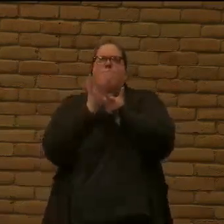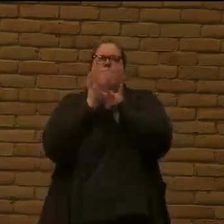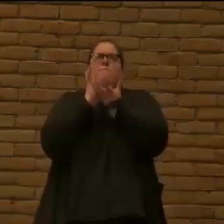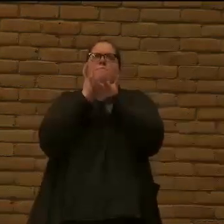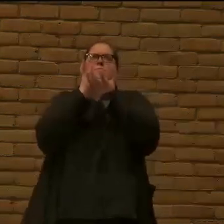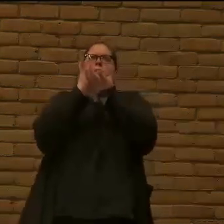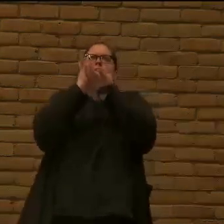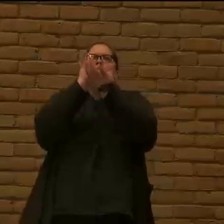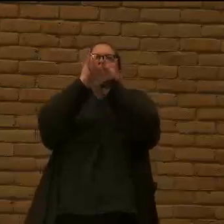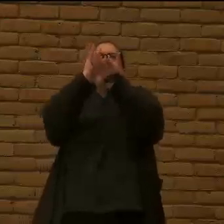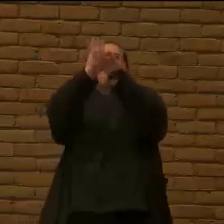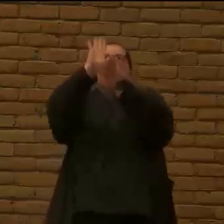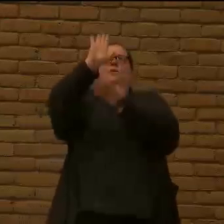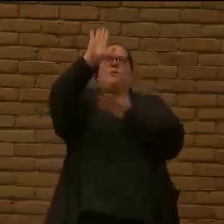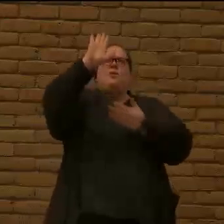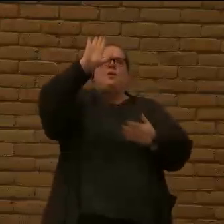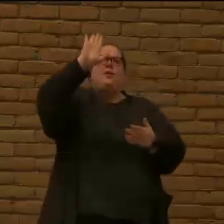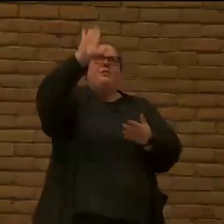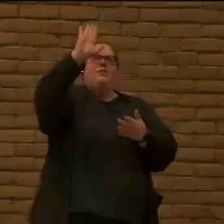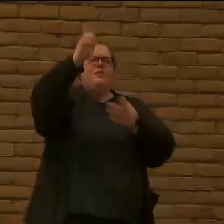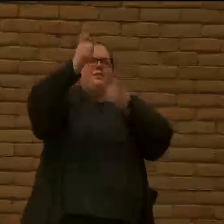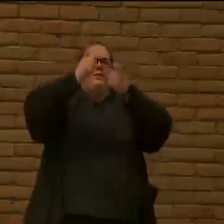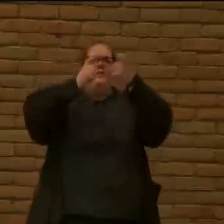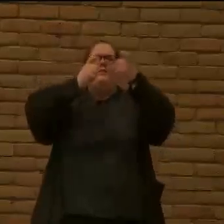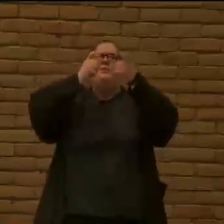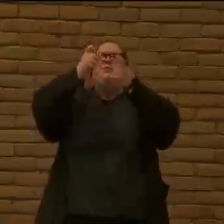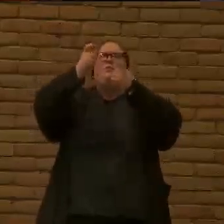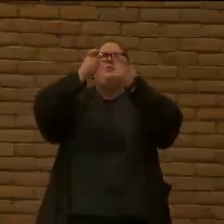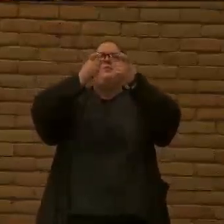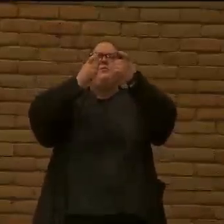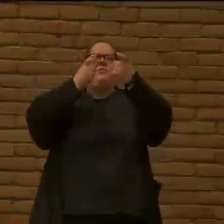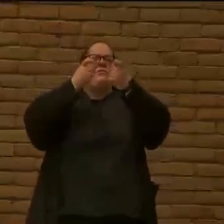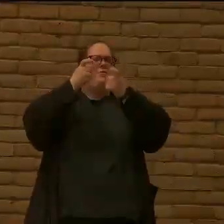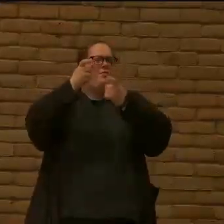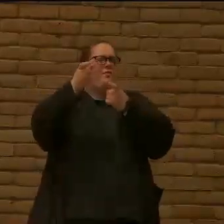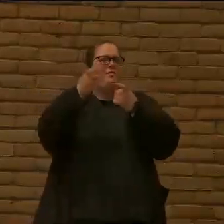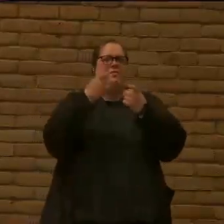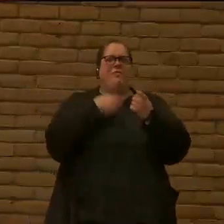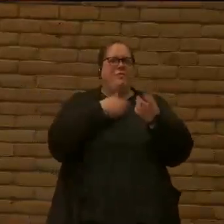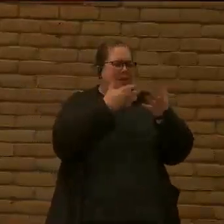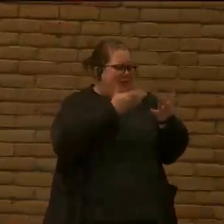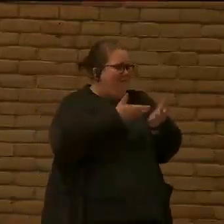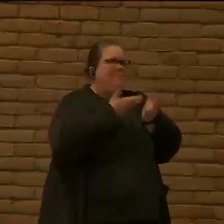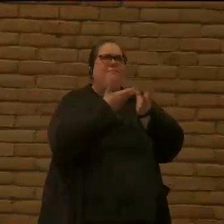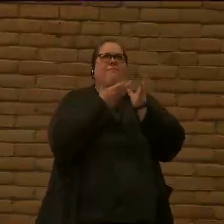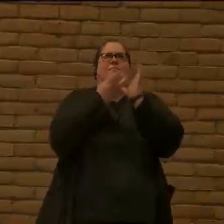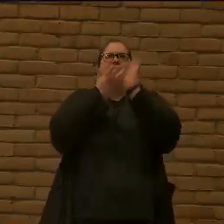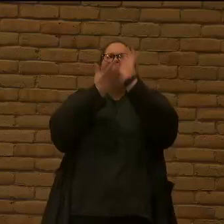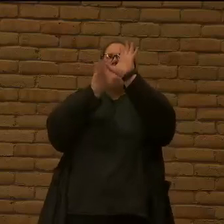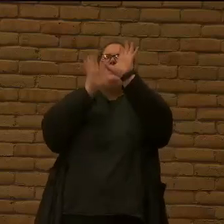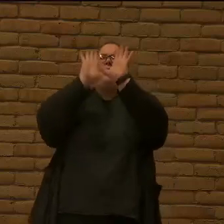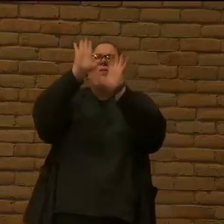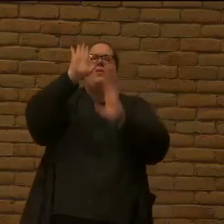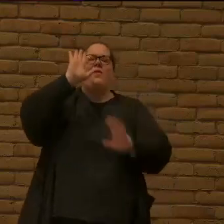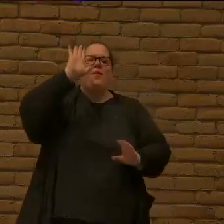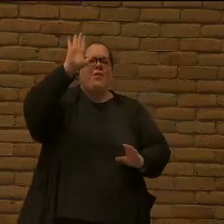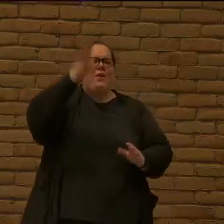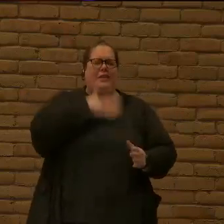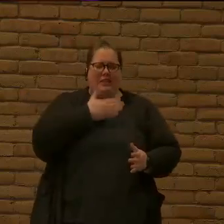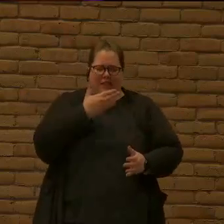like sand Out of my hands into yours Out of my hands into